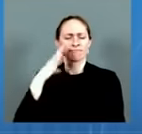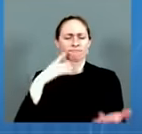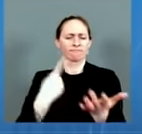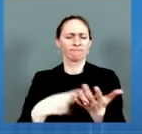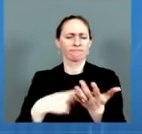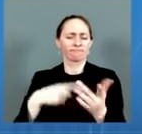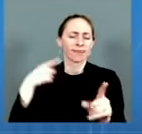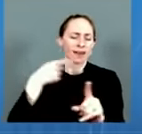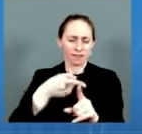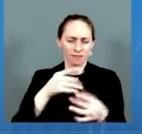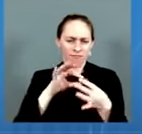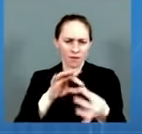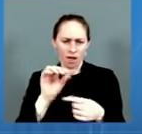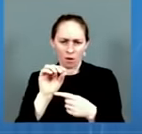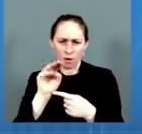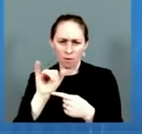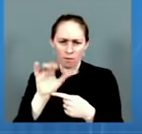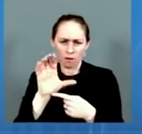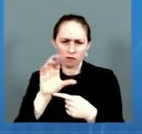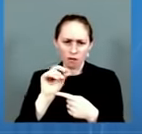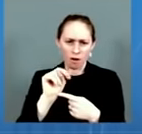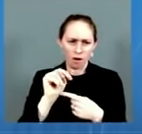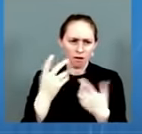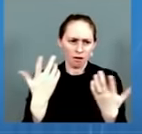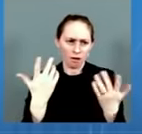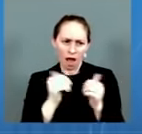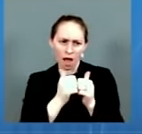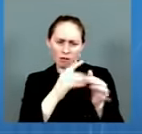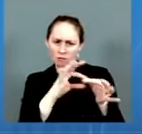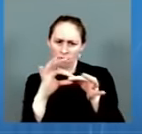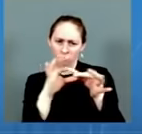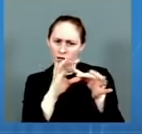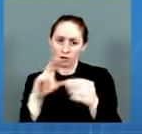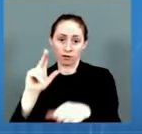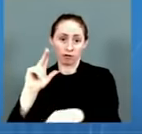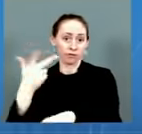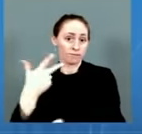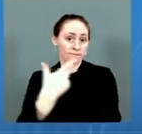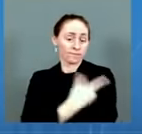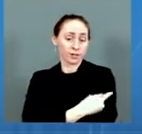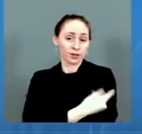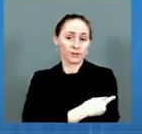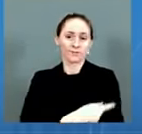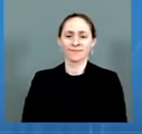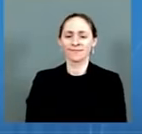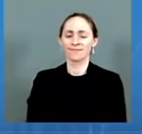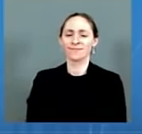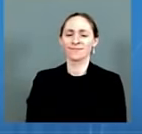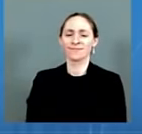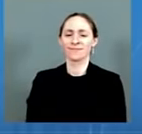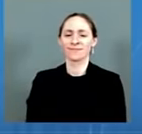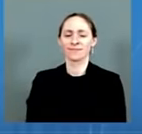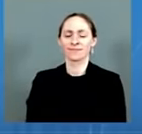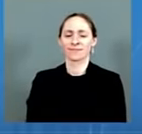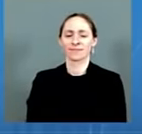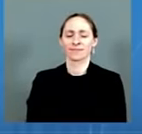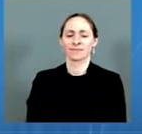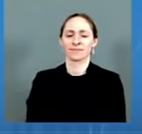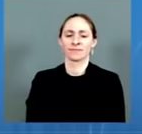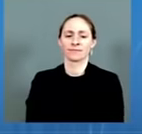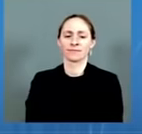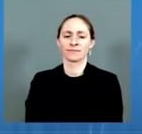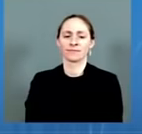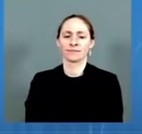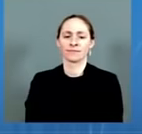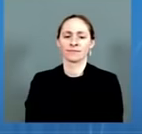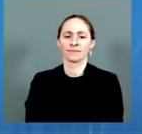Clearly, because we have an intense interest on the evolving